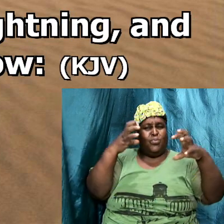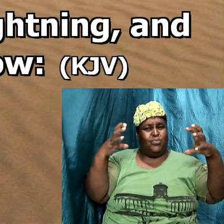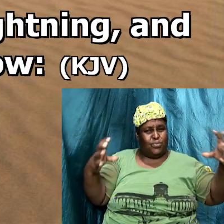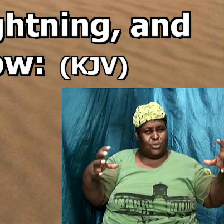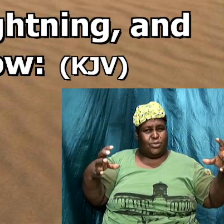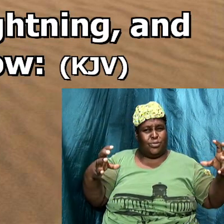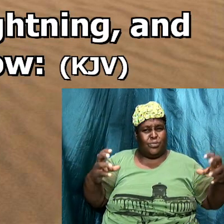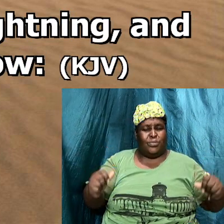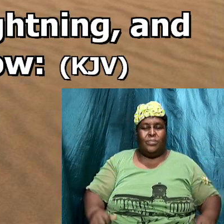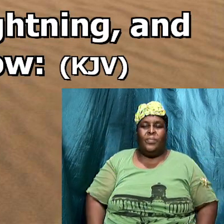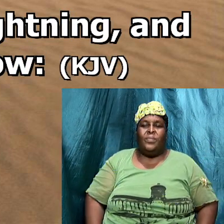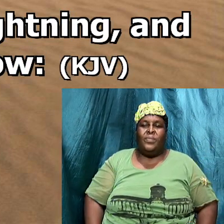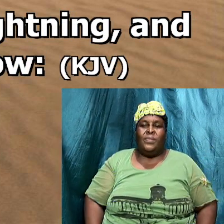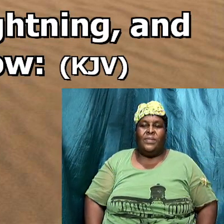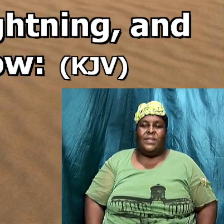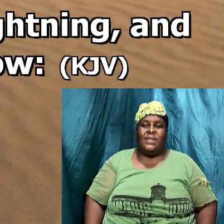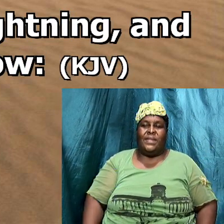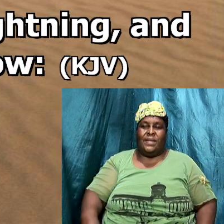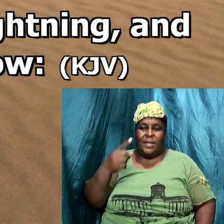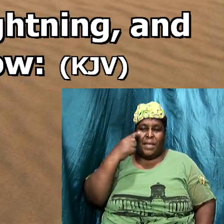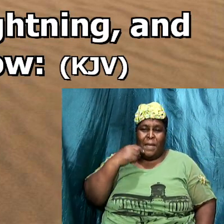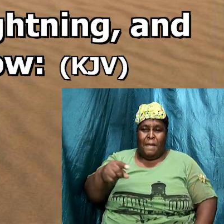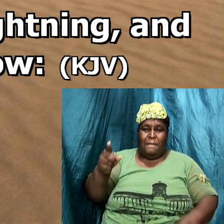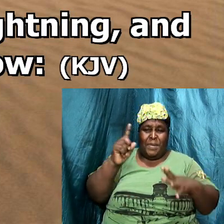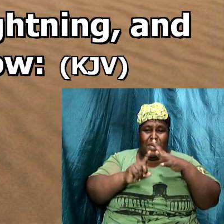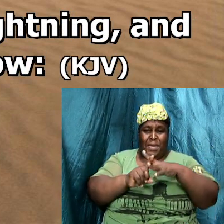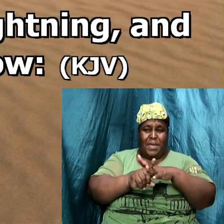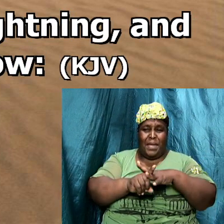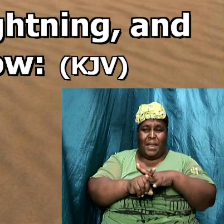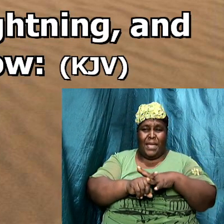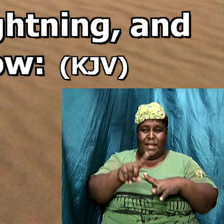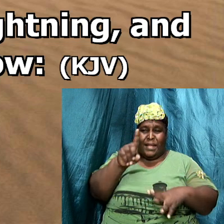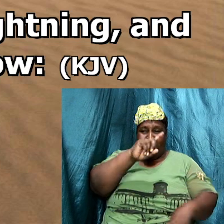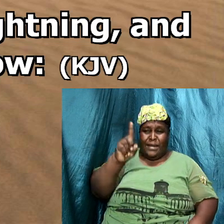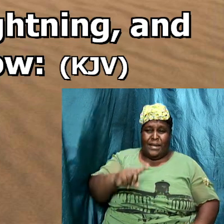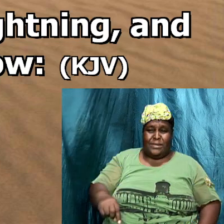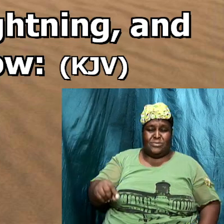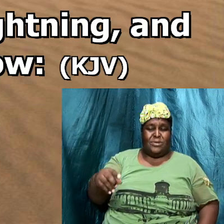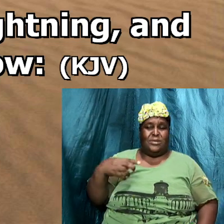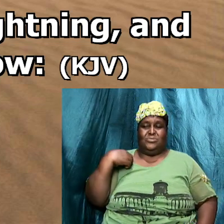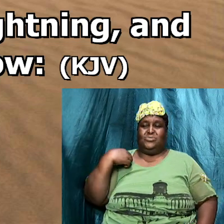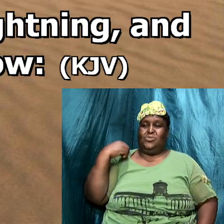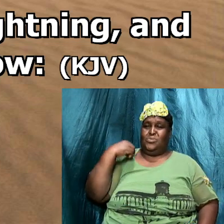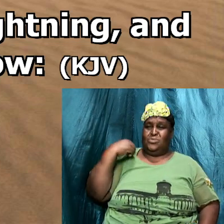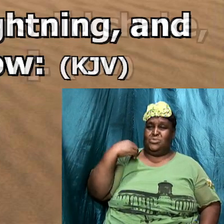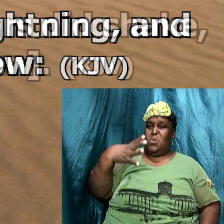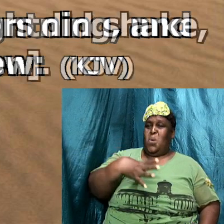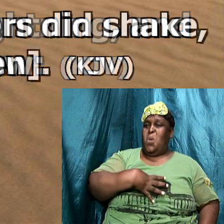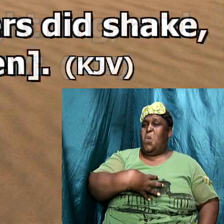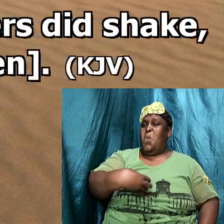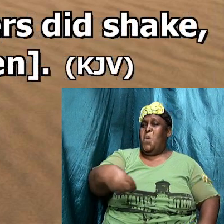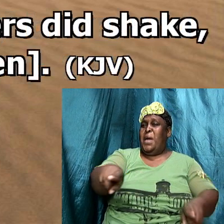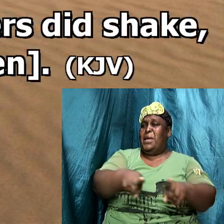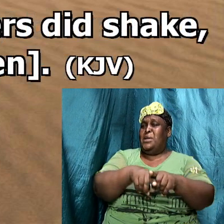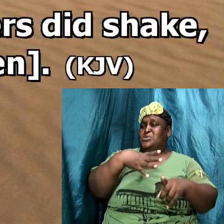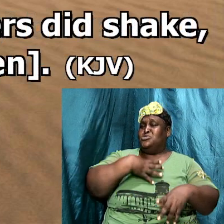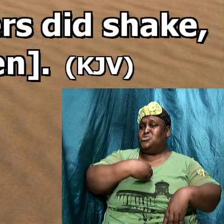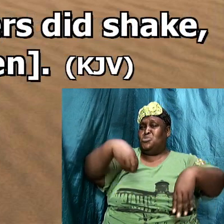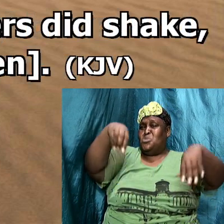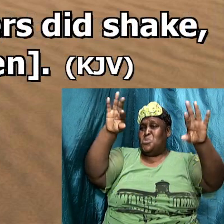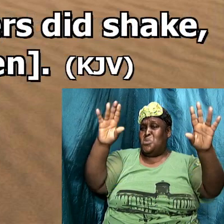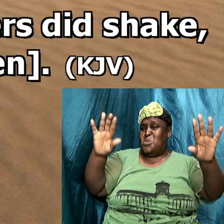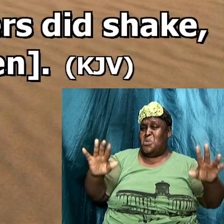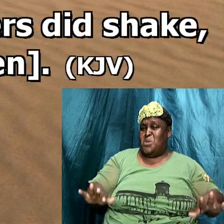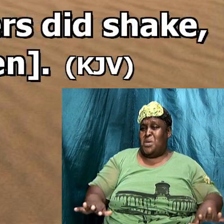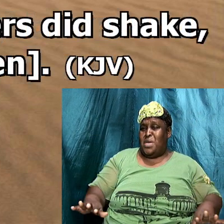he appeared and was like lightning and his clothing was white as snow and fear fell